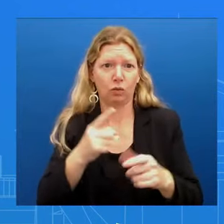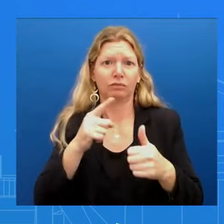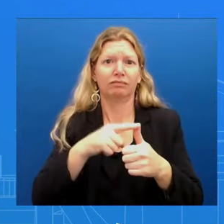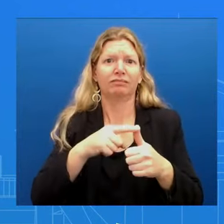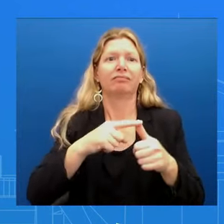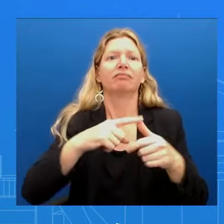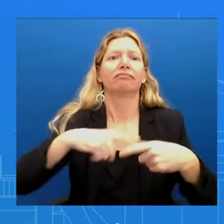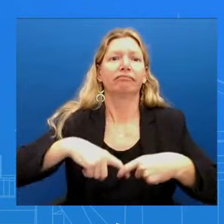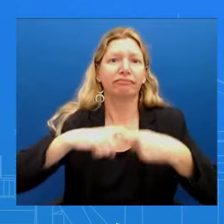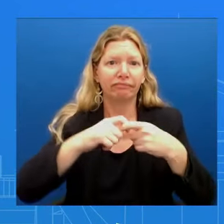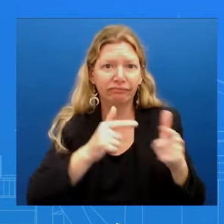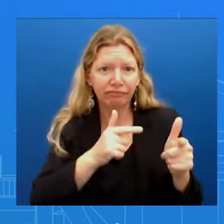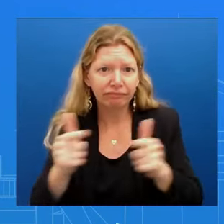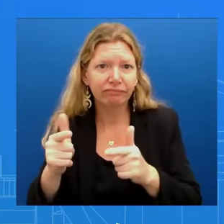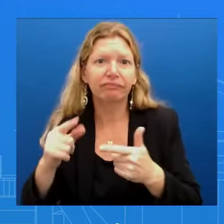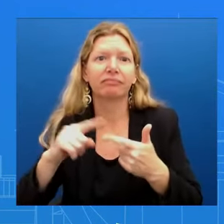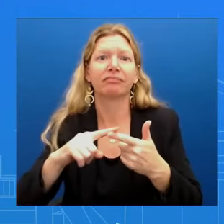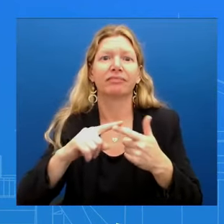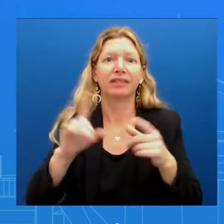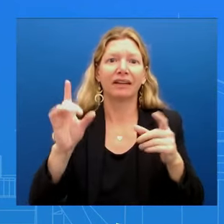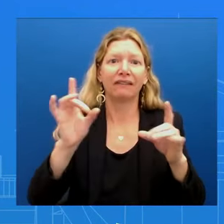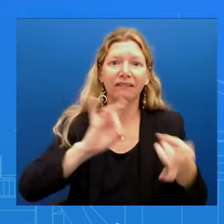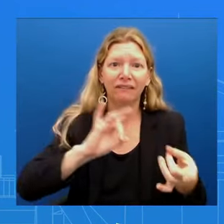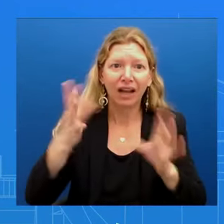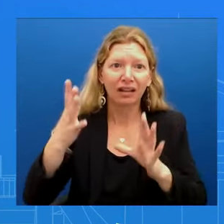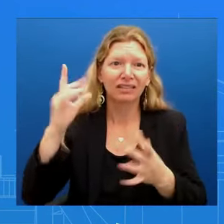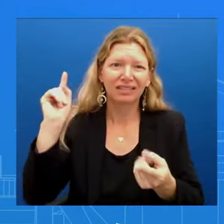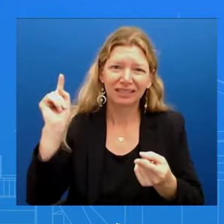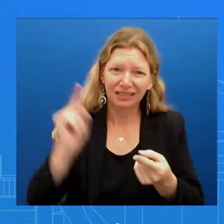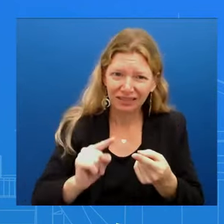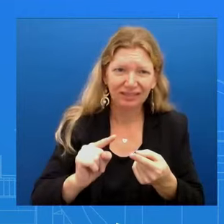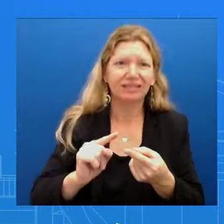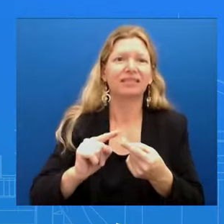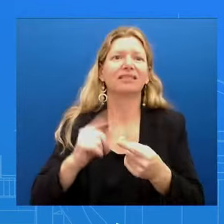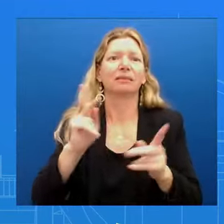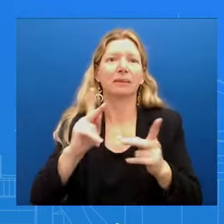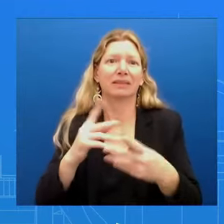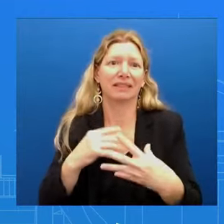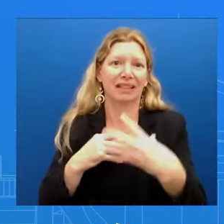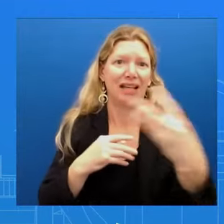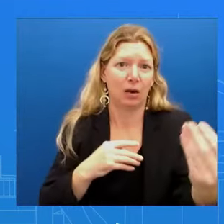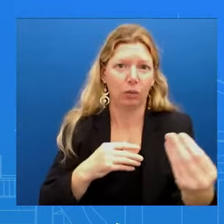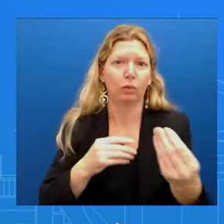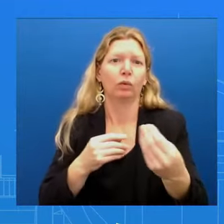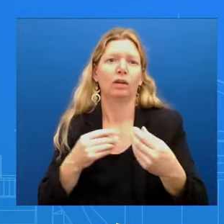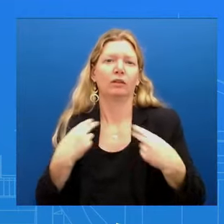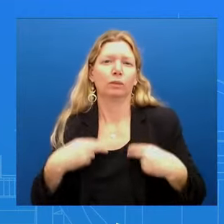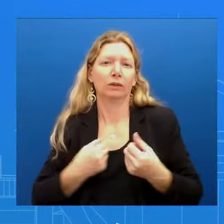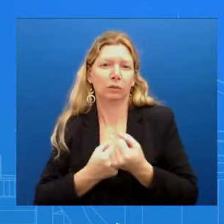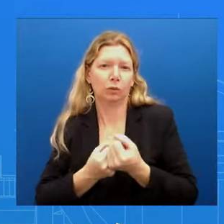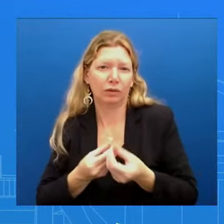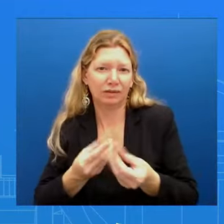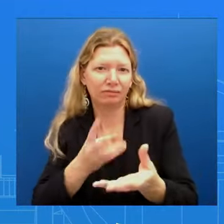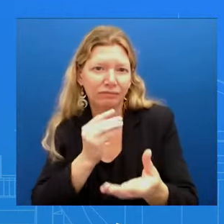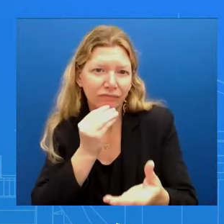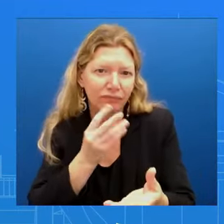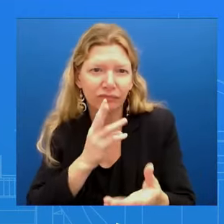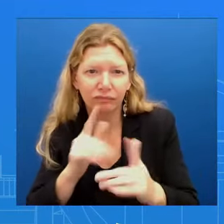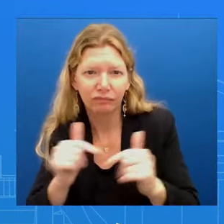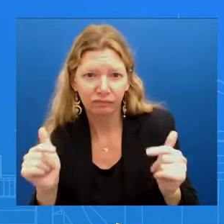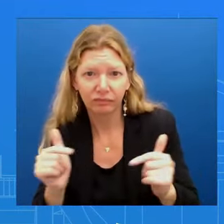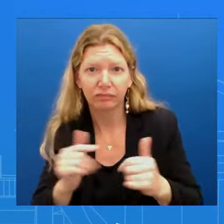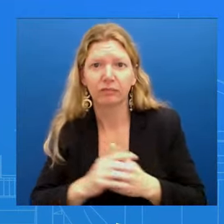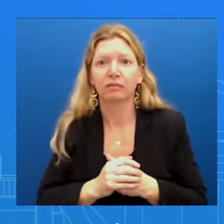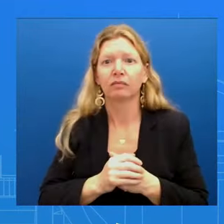I'm just not going to engage in hypotheticals about changes in policy concern that you can give to the Israelis to help protect the